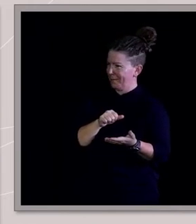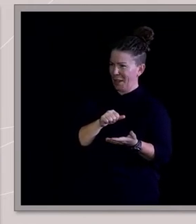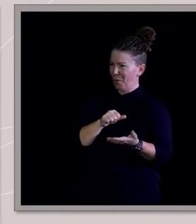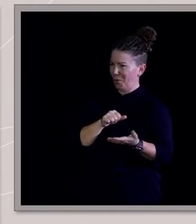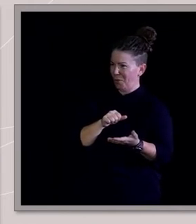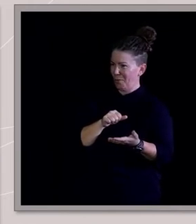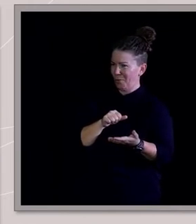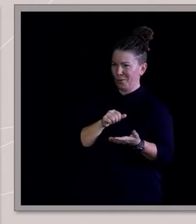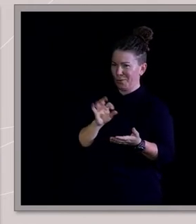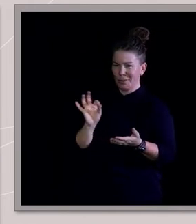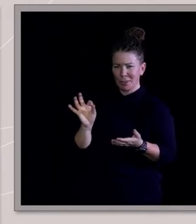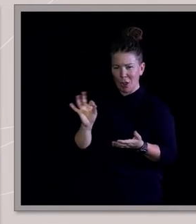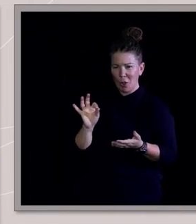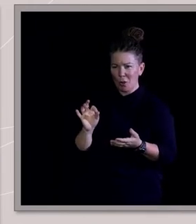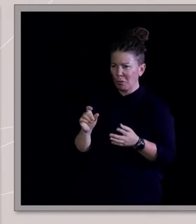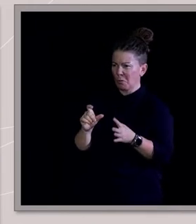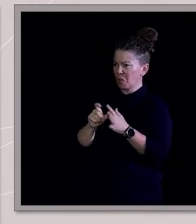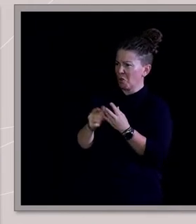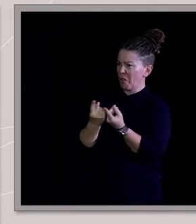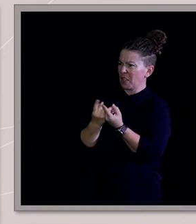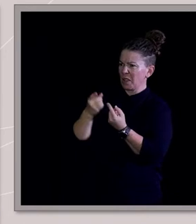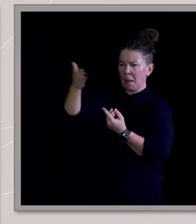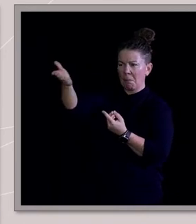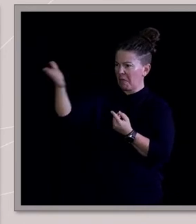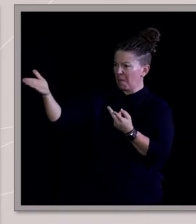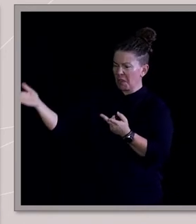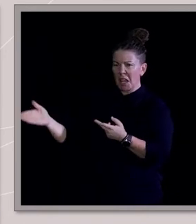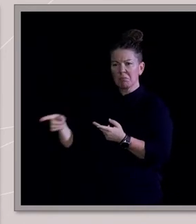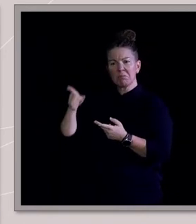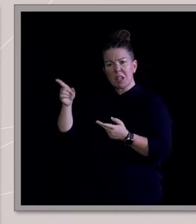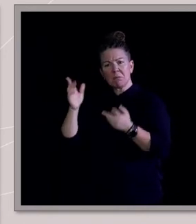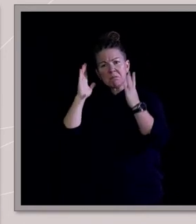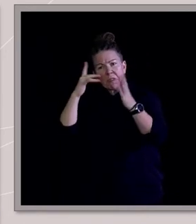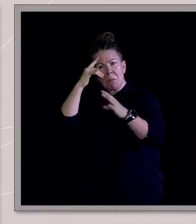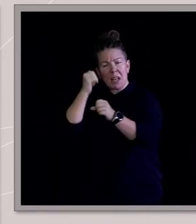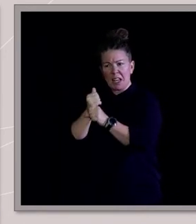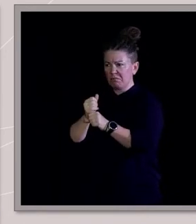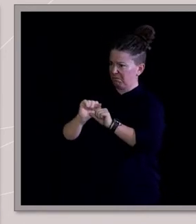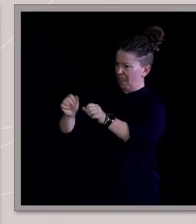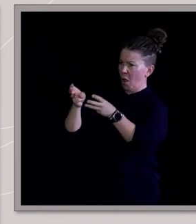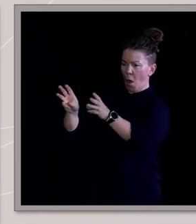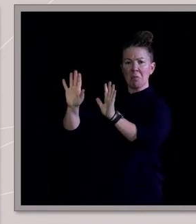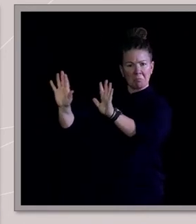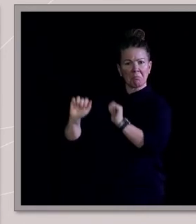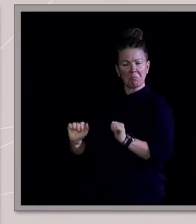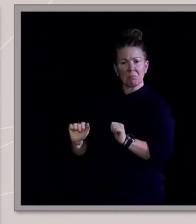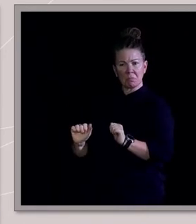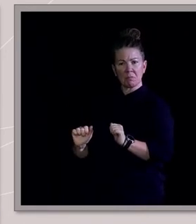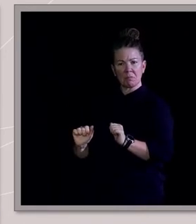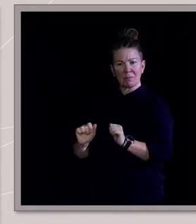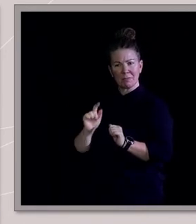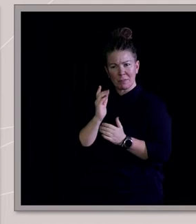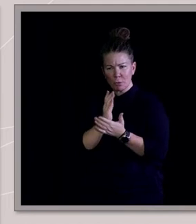we do stuff with those guys. They're great. They're just doing Christianity in a way that works for them. But really, it all boils down to,